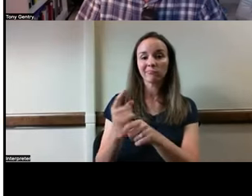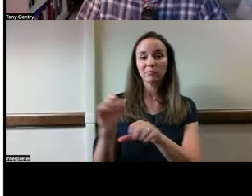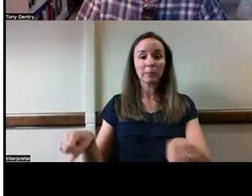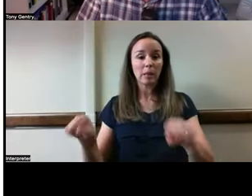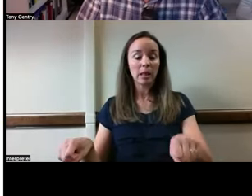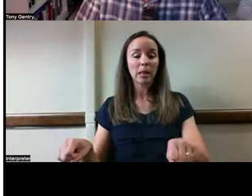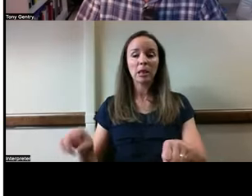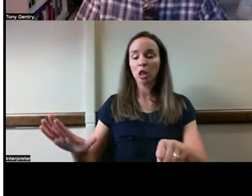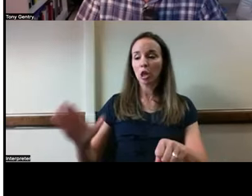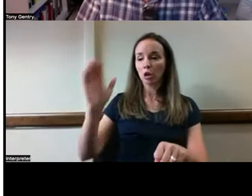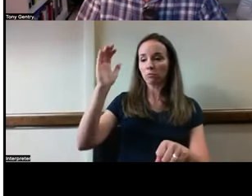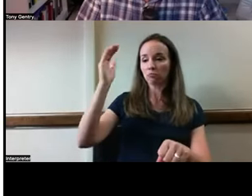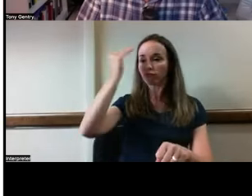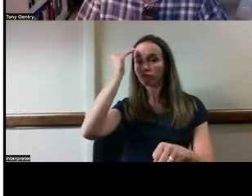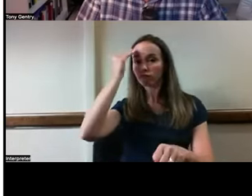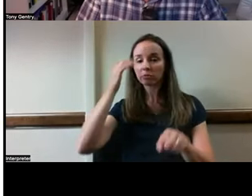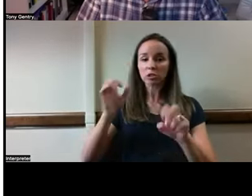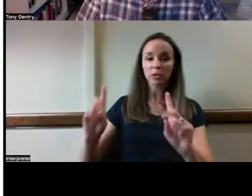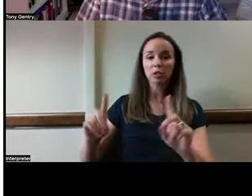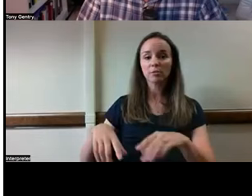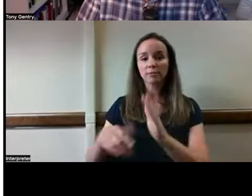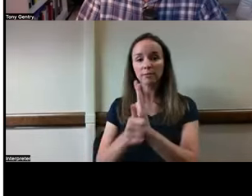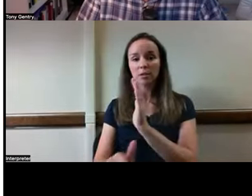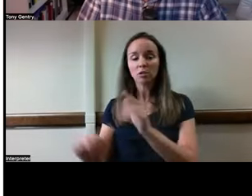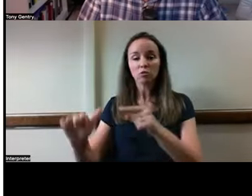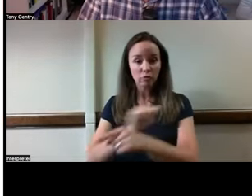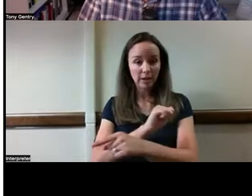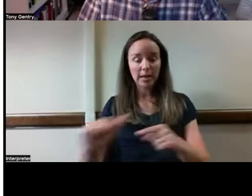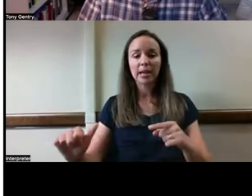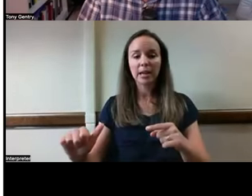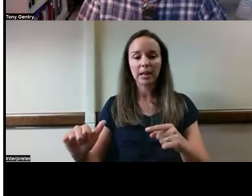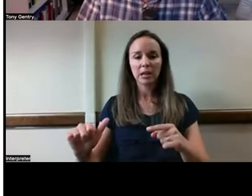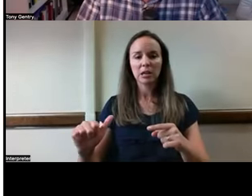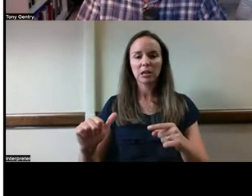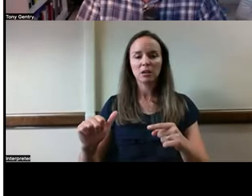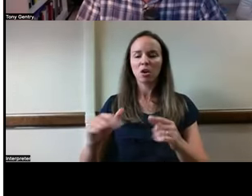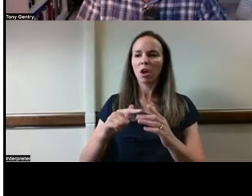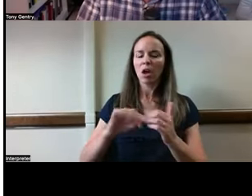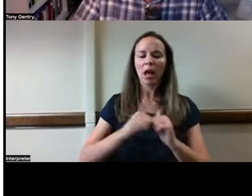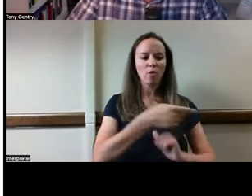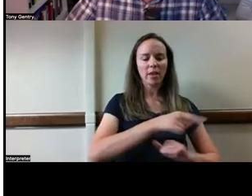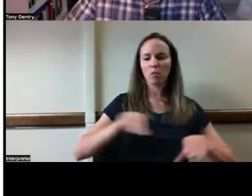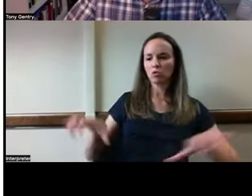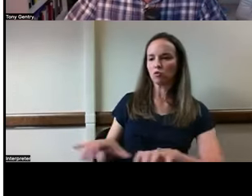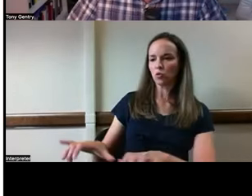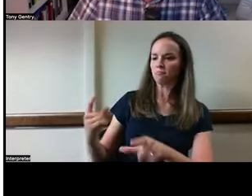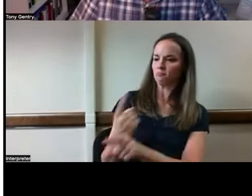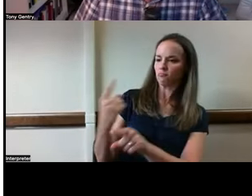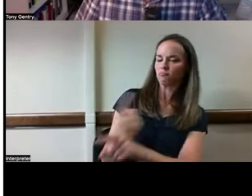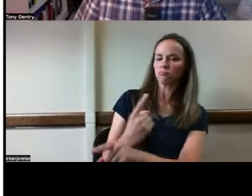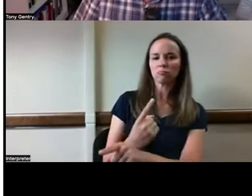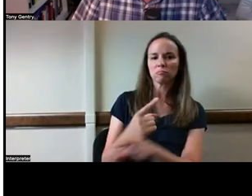education, skills, and training under similar circumstances would perform that same function.